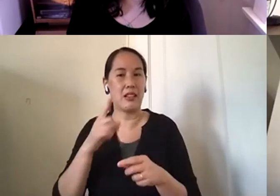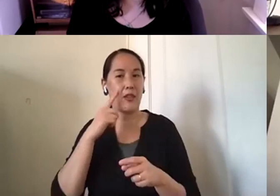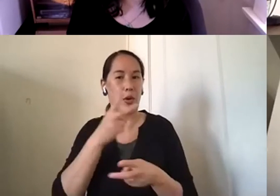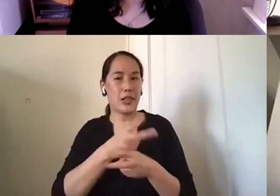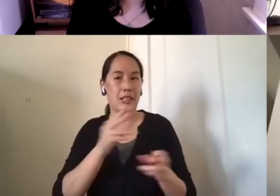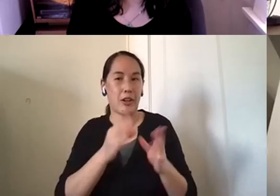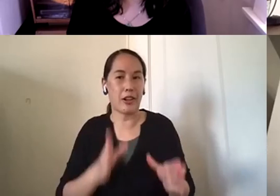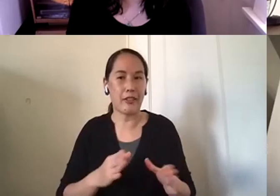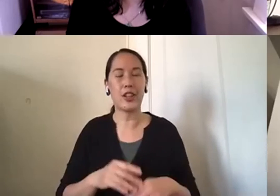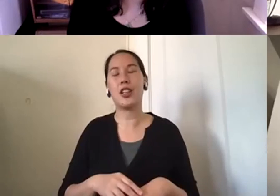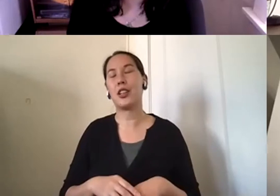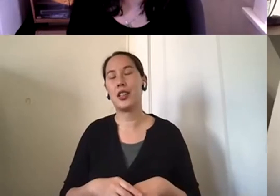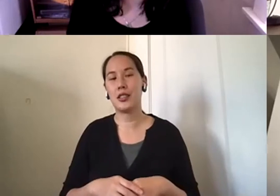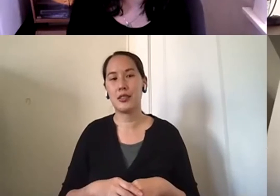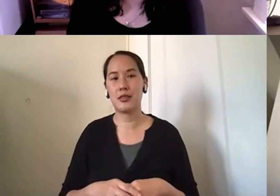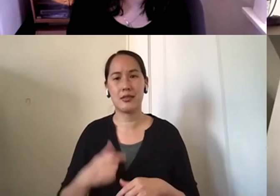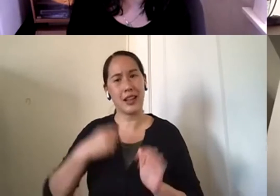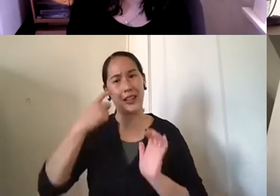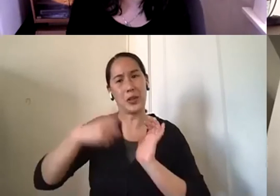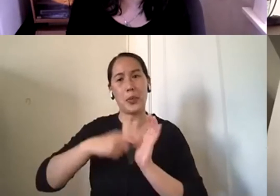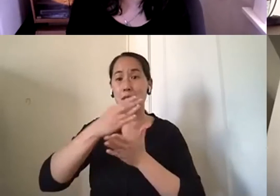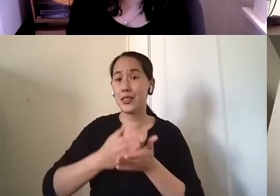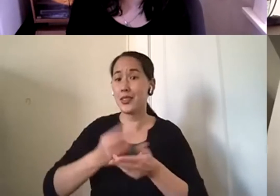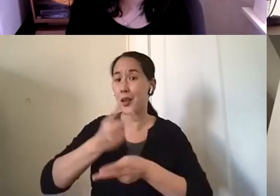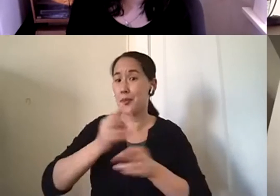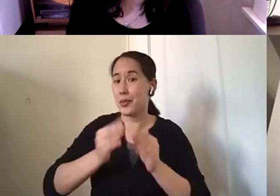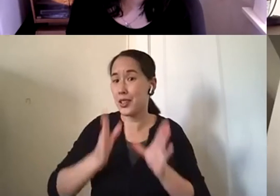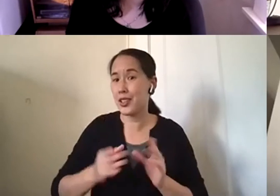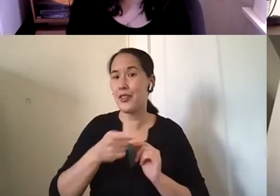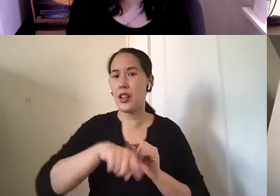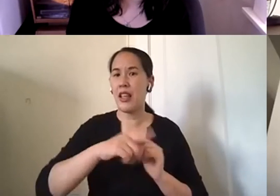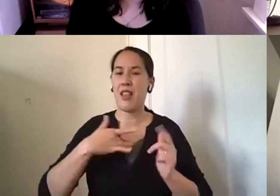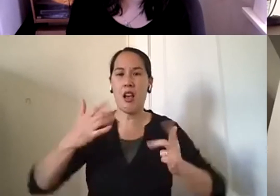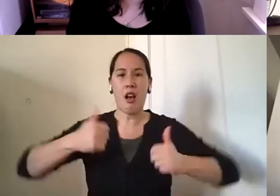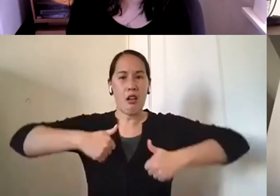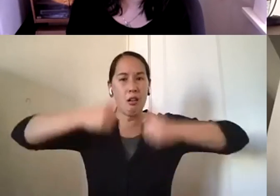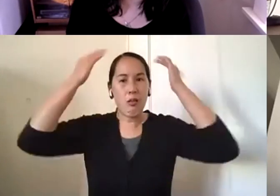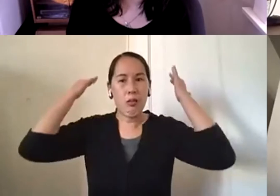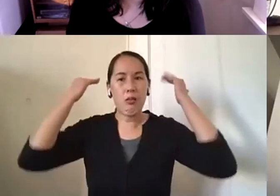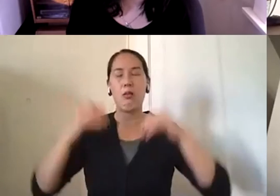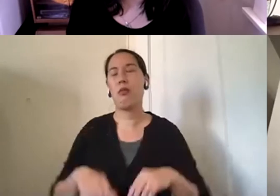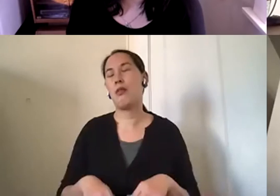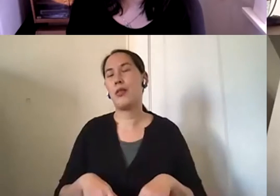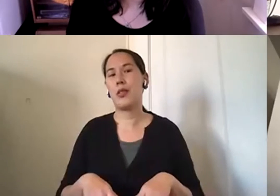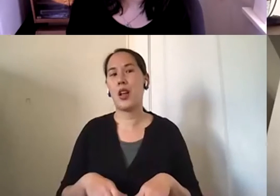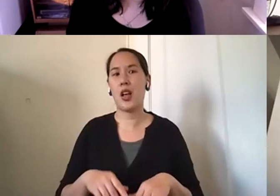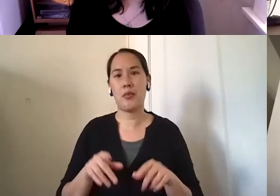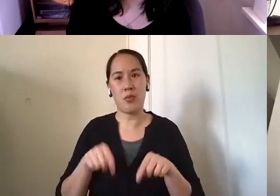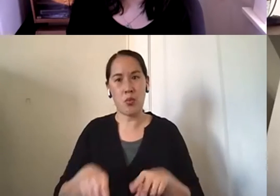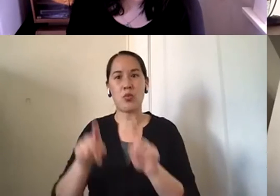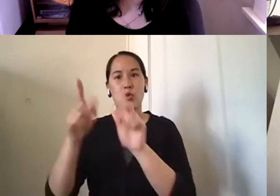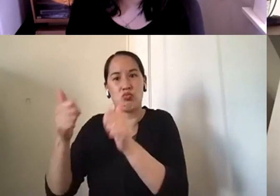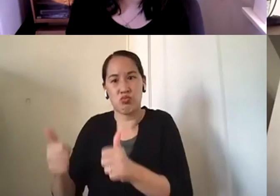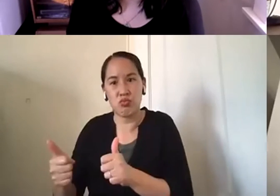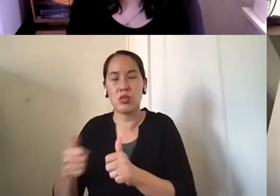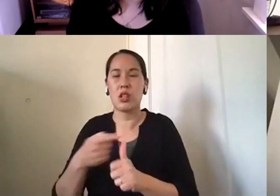Um, you know, we've, I've seen caregivers who feel very overwhelmed, um, through the different stages and as things start to